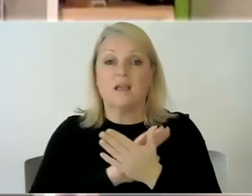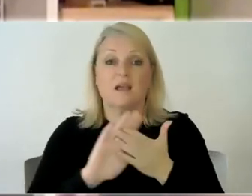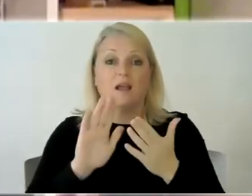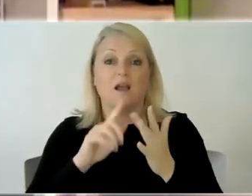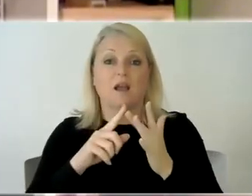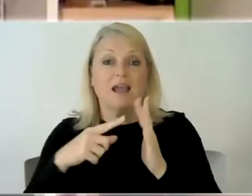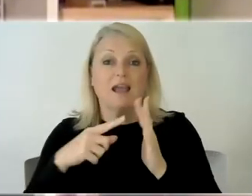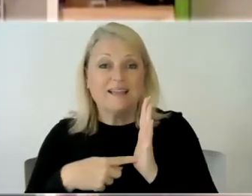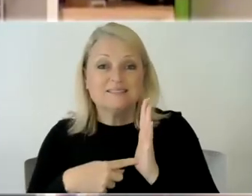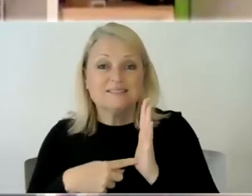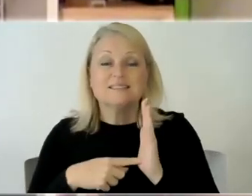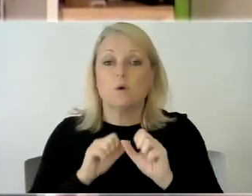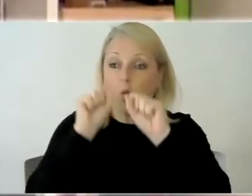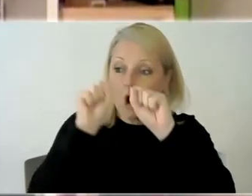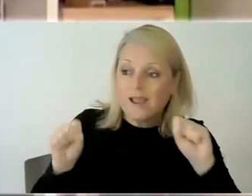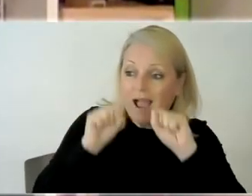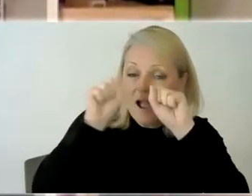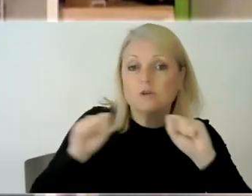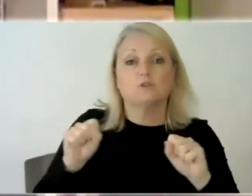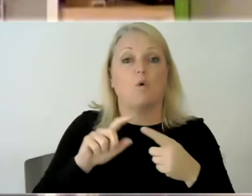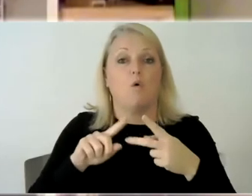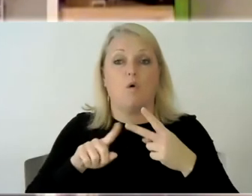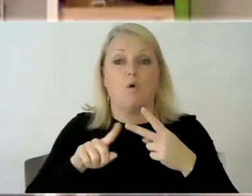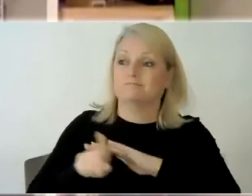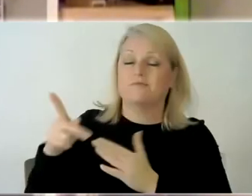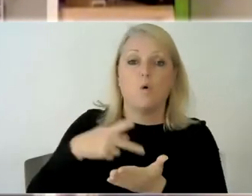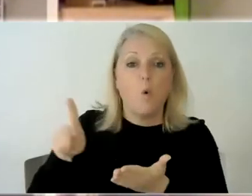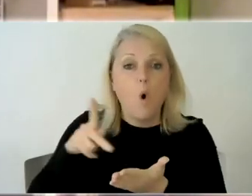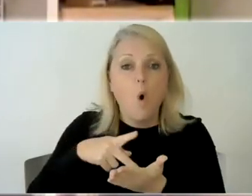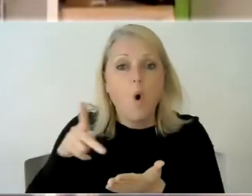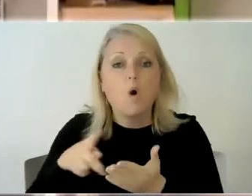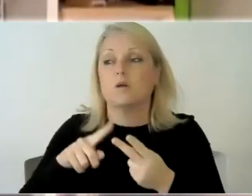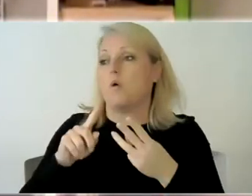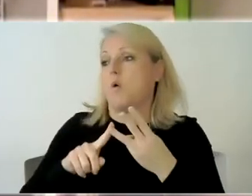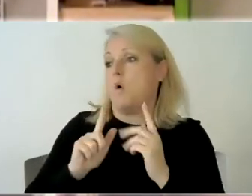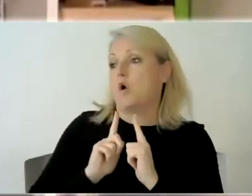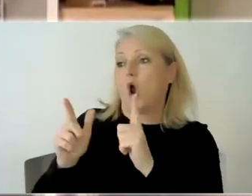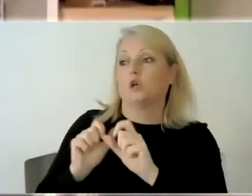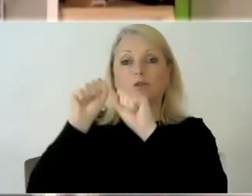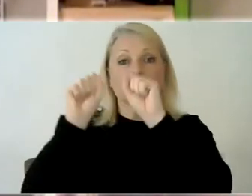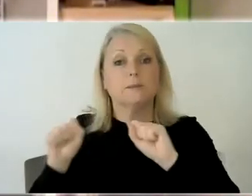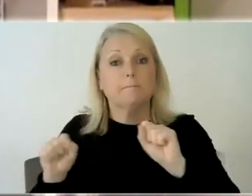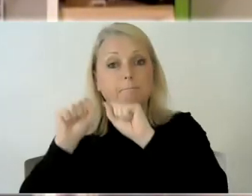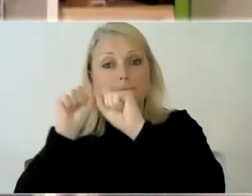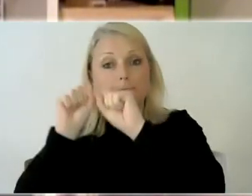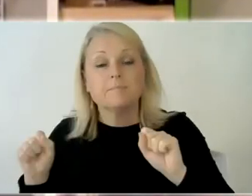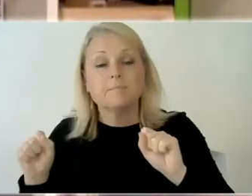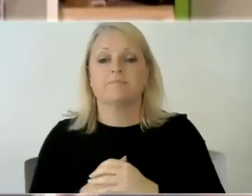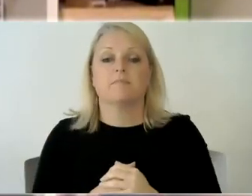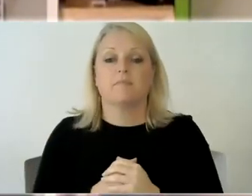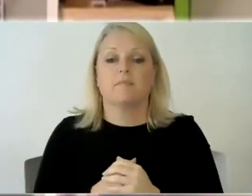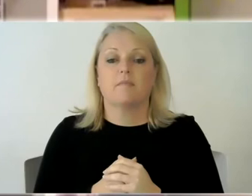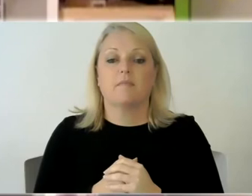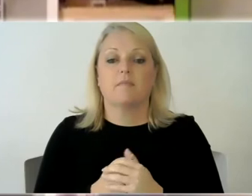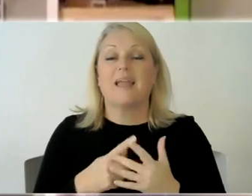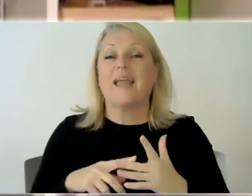something or whether that's going through a walk or going to the gym for a longer time it i don't know if